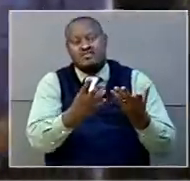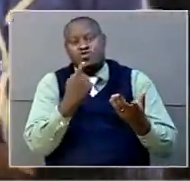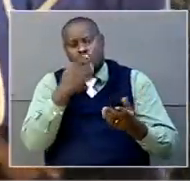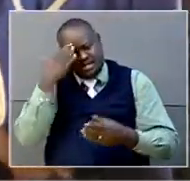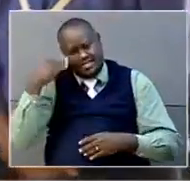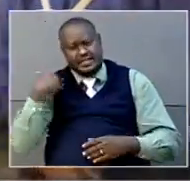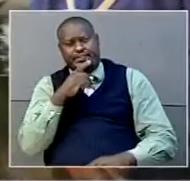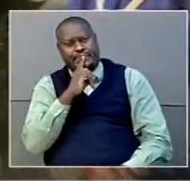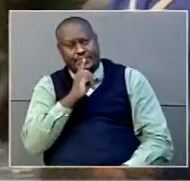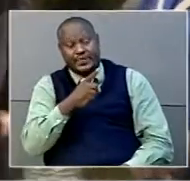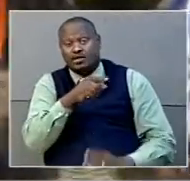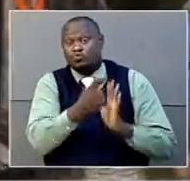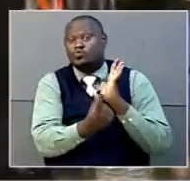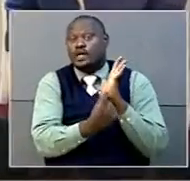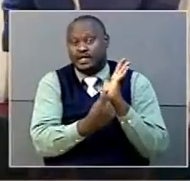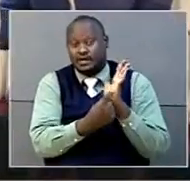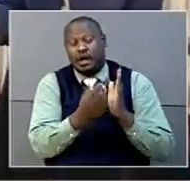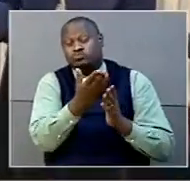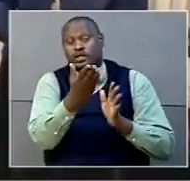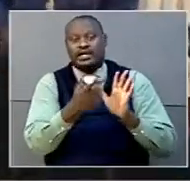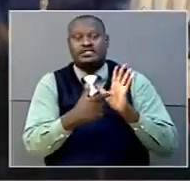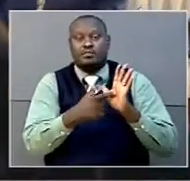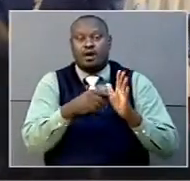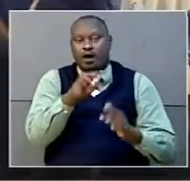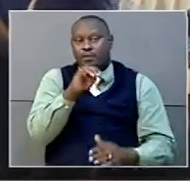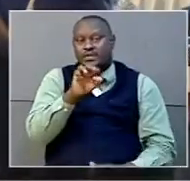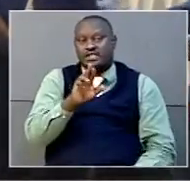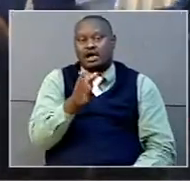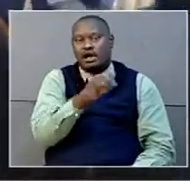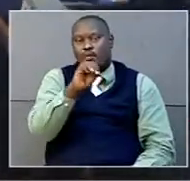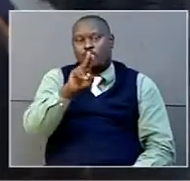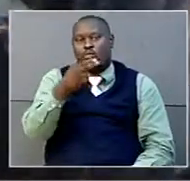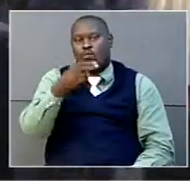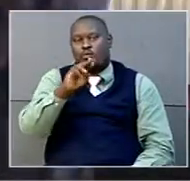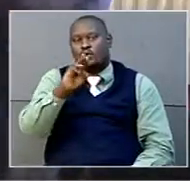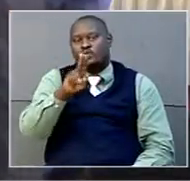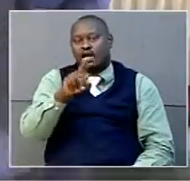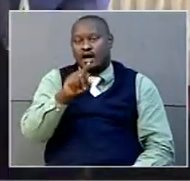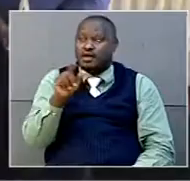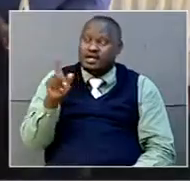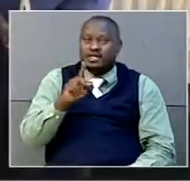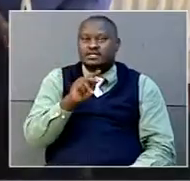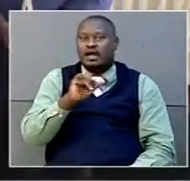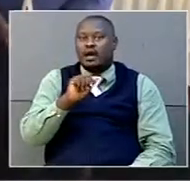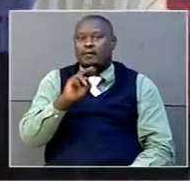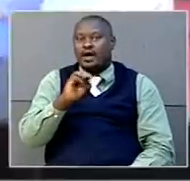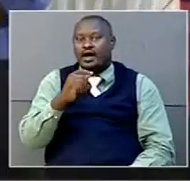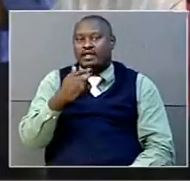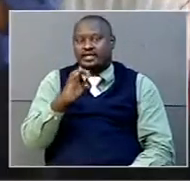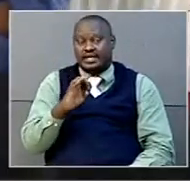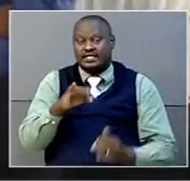head teachers in the country, who included Mr. Mwhomza George of Charmate Secondary School, Mrs. Rose